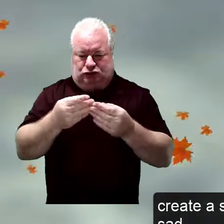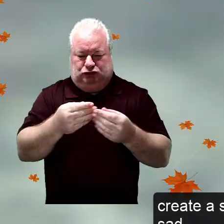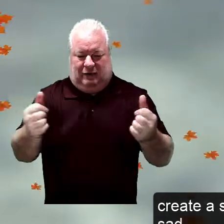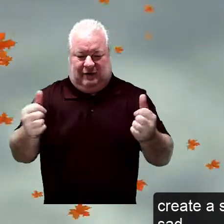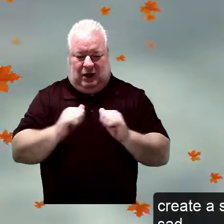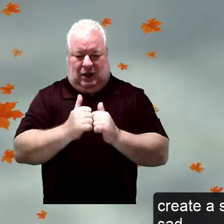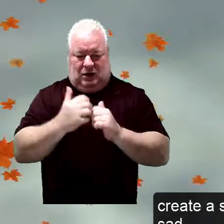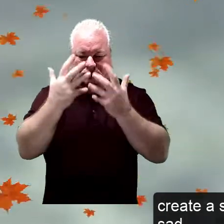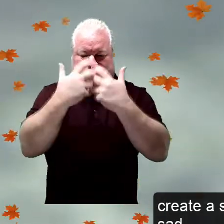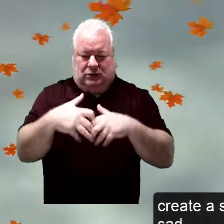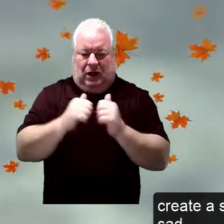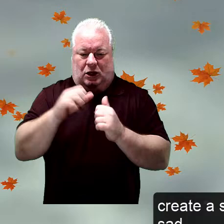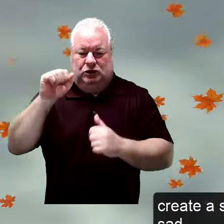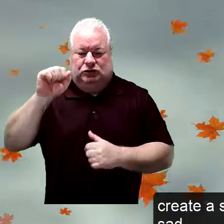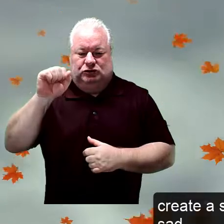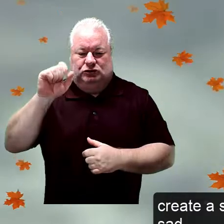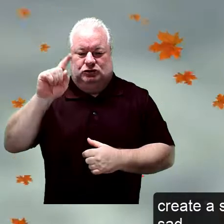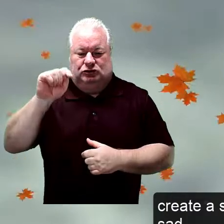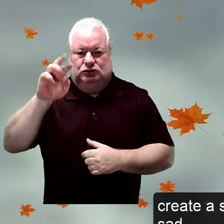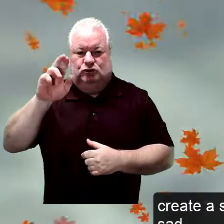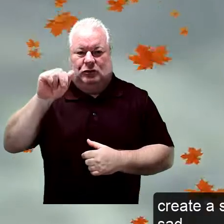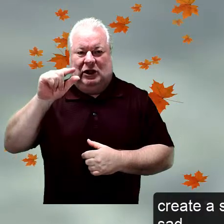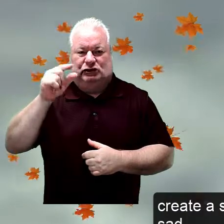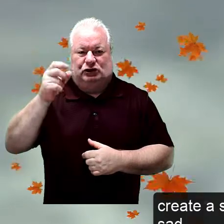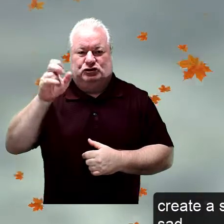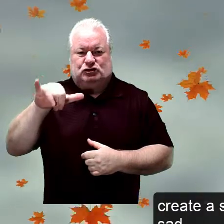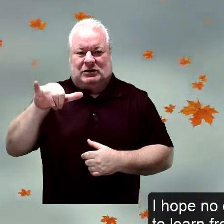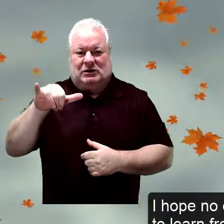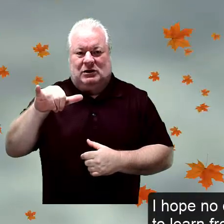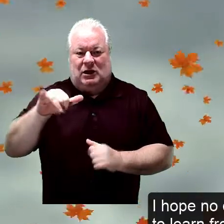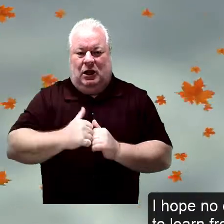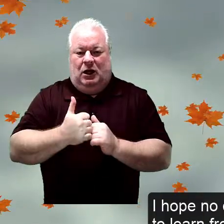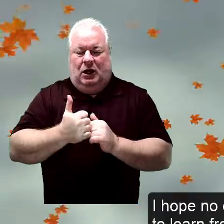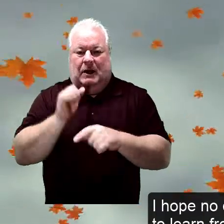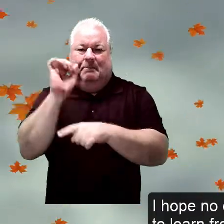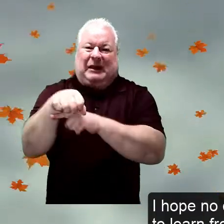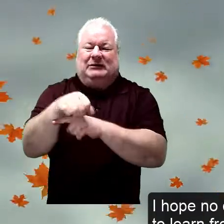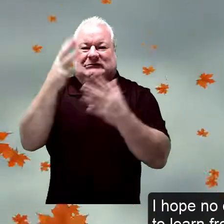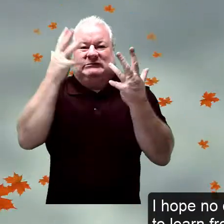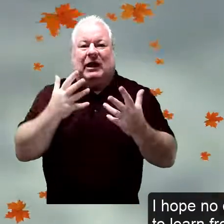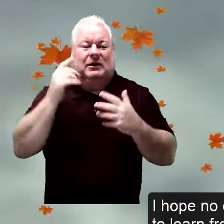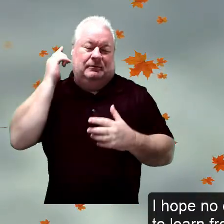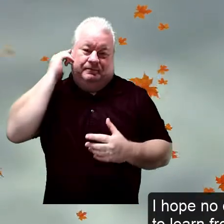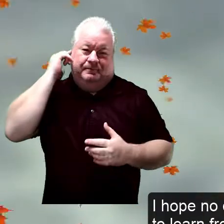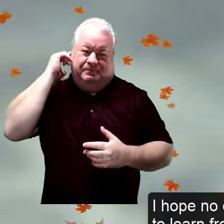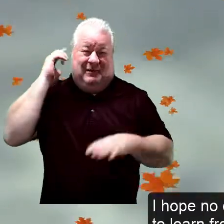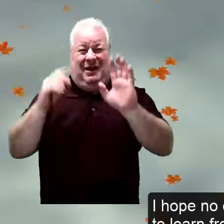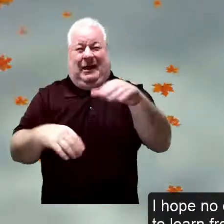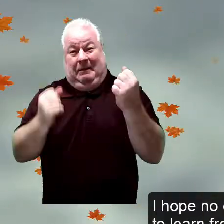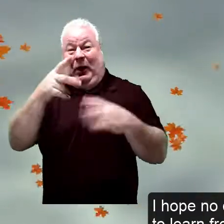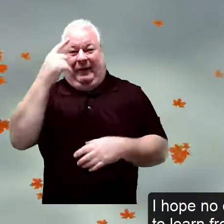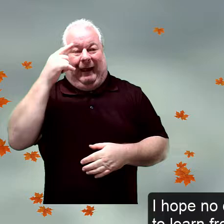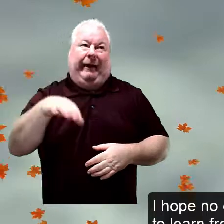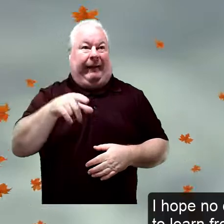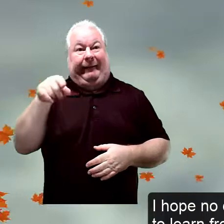to help you to get over feeling sad. And I hope no one out there thinks they're too